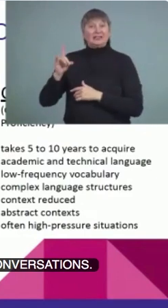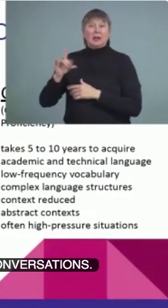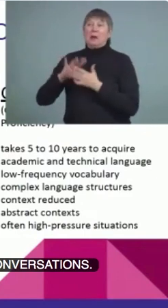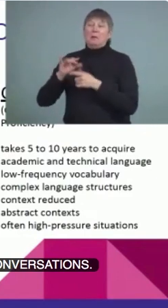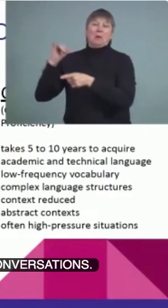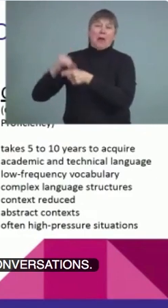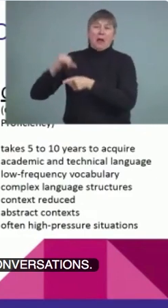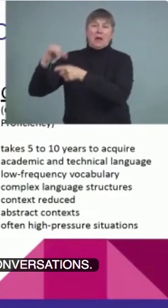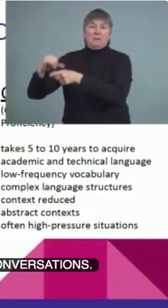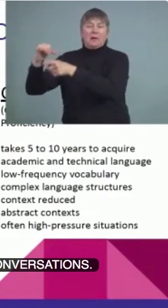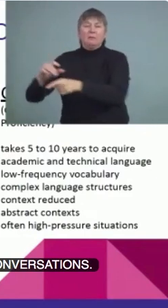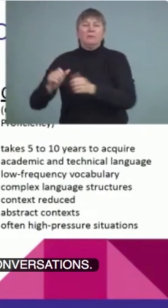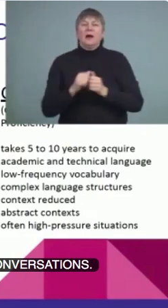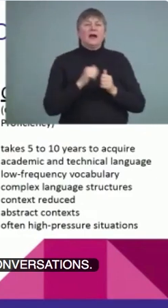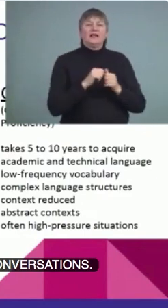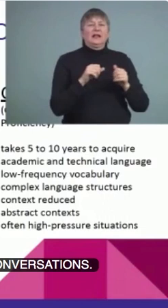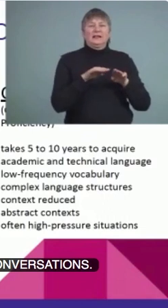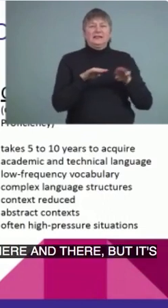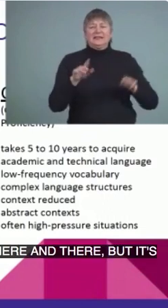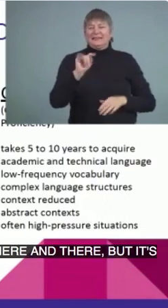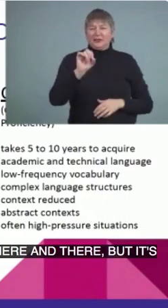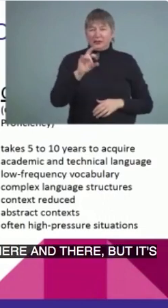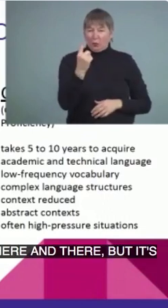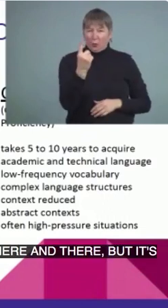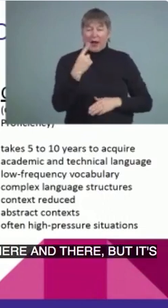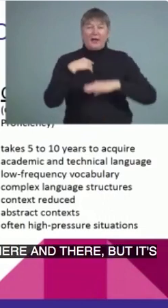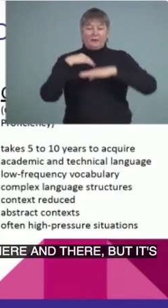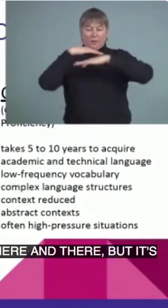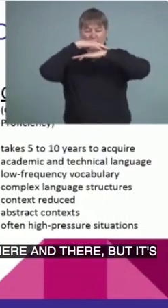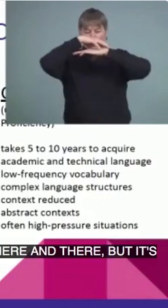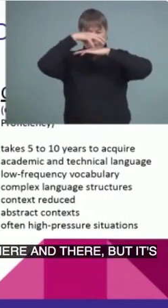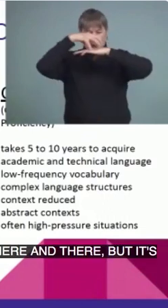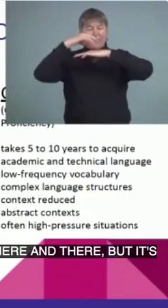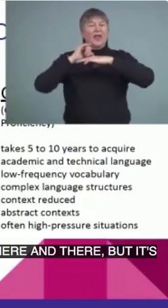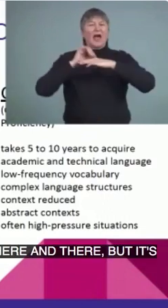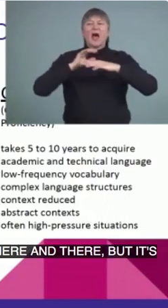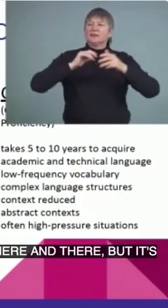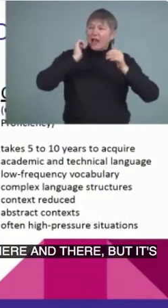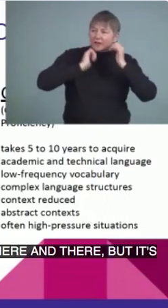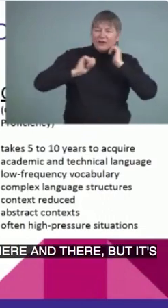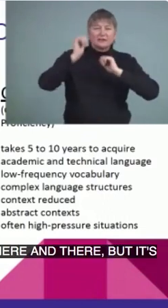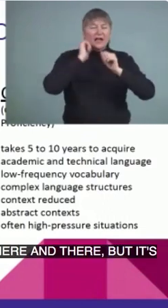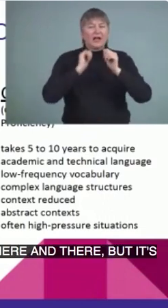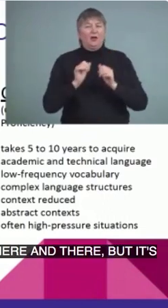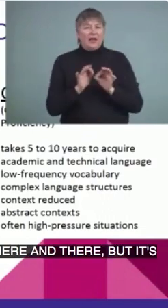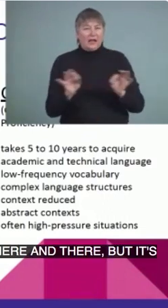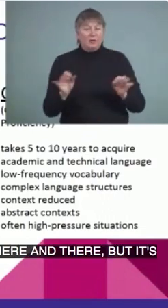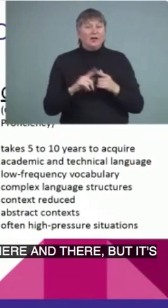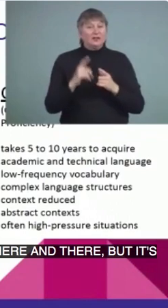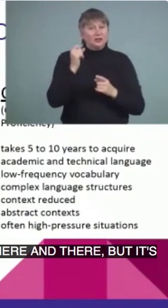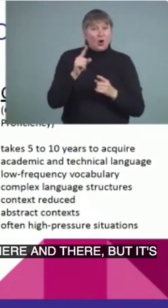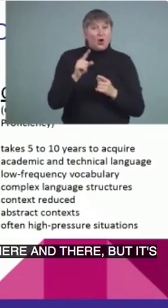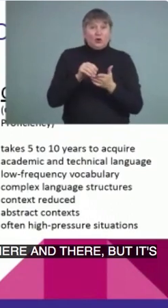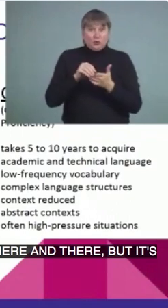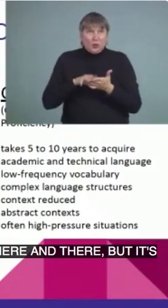just a social conversation. When children acquire language, it can take up to two years feeling